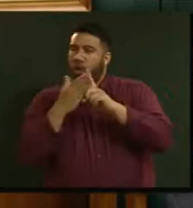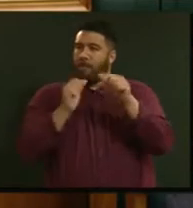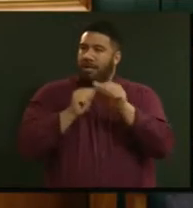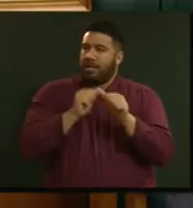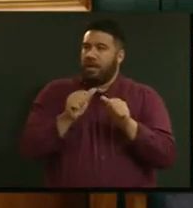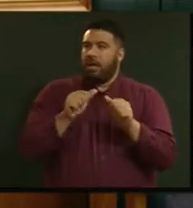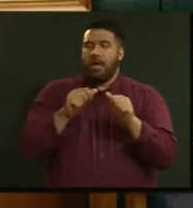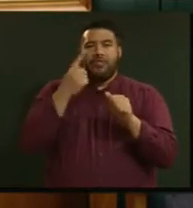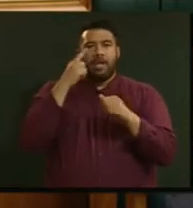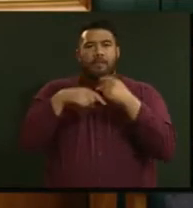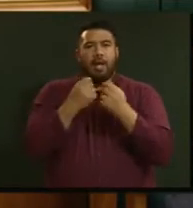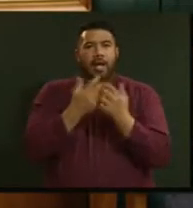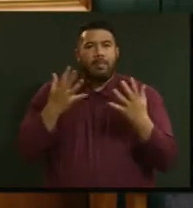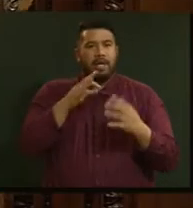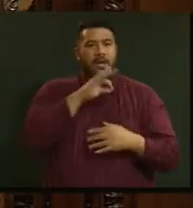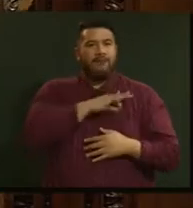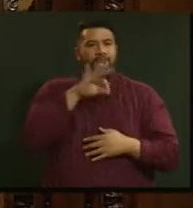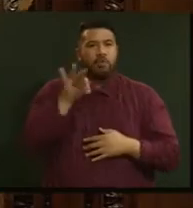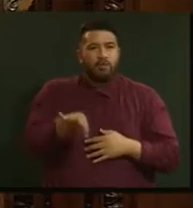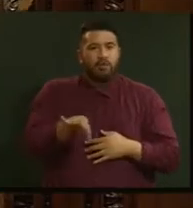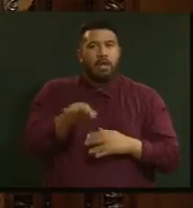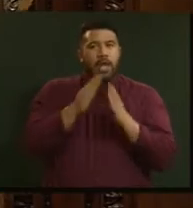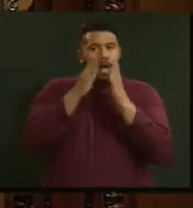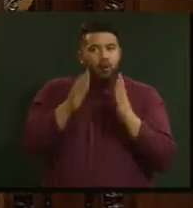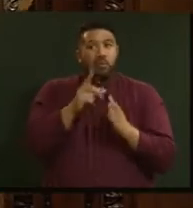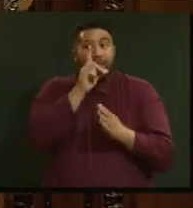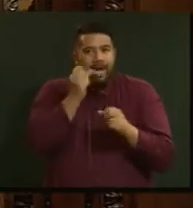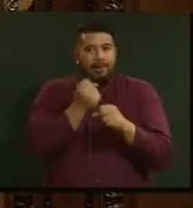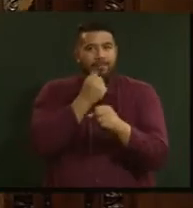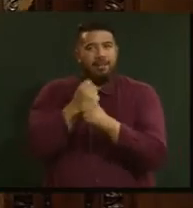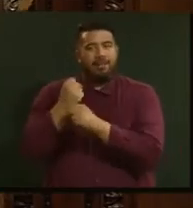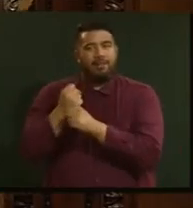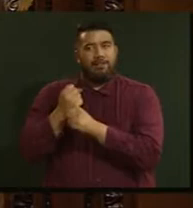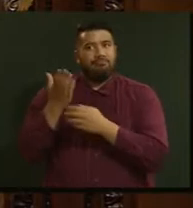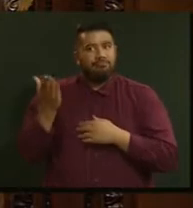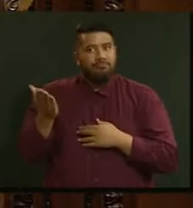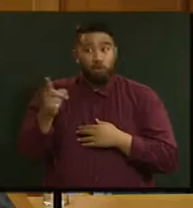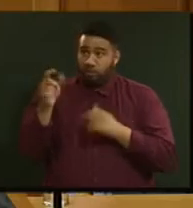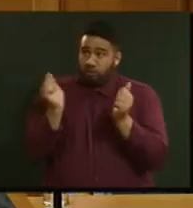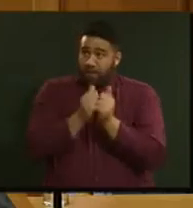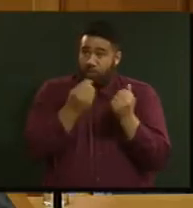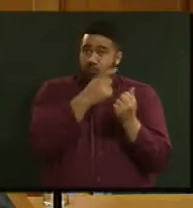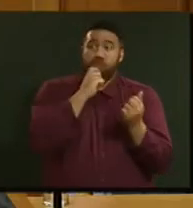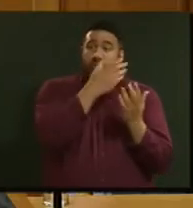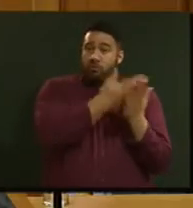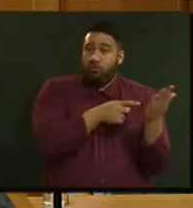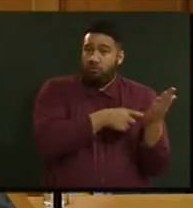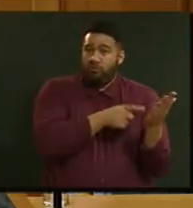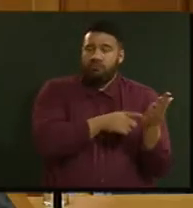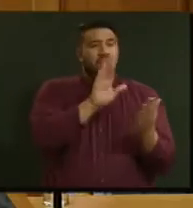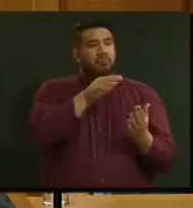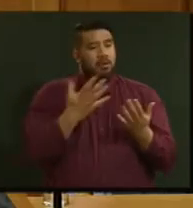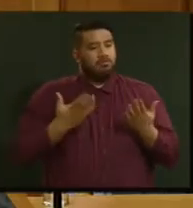affordable houses it can build. Mr Speaker. happened to your reaction? The Honourable Dr Nick Smith. The current government is building